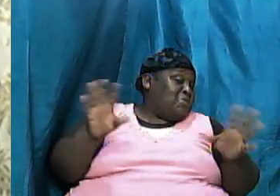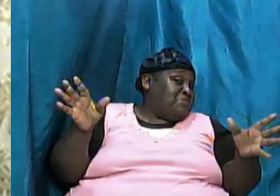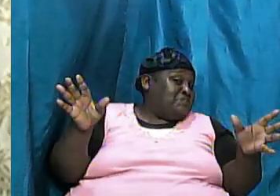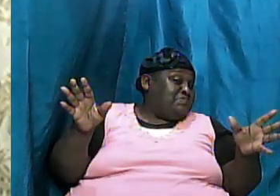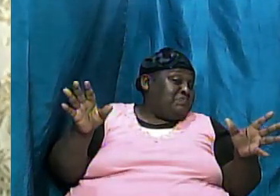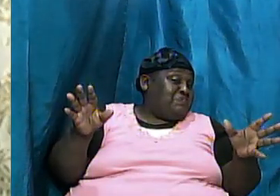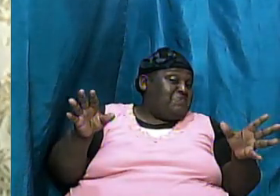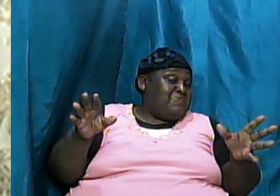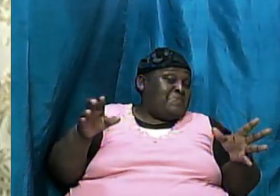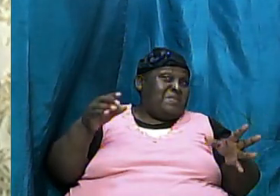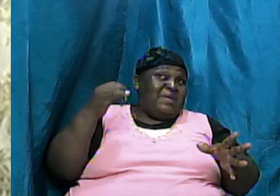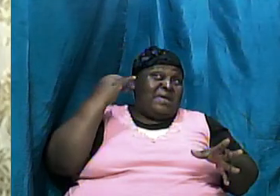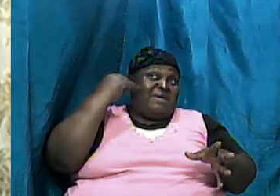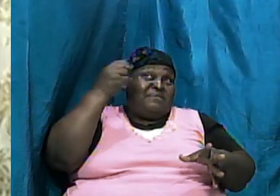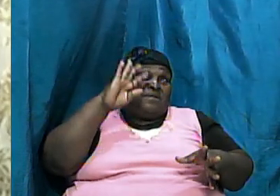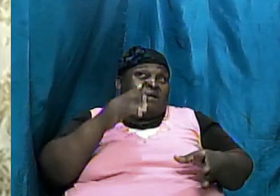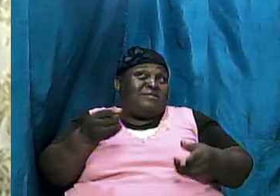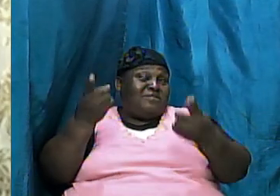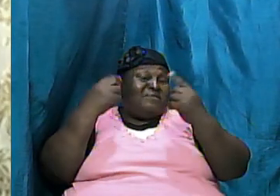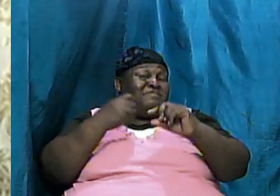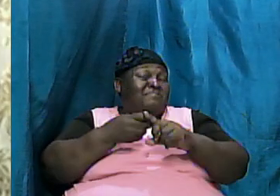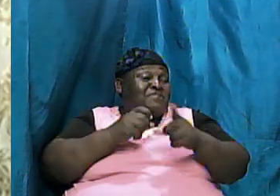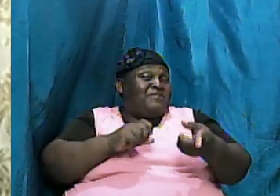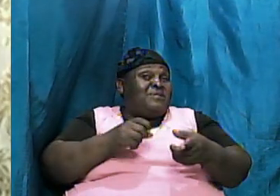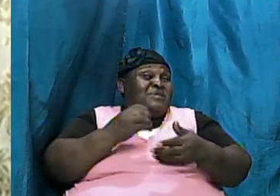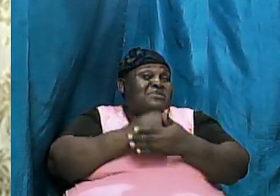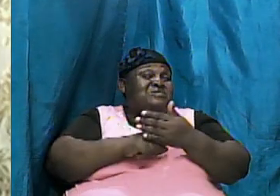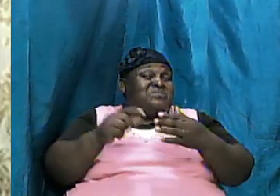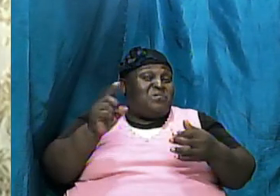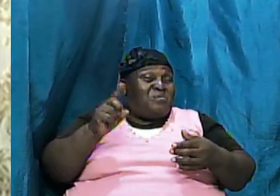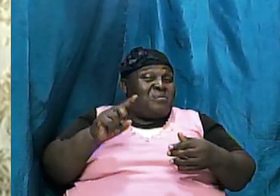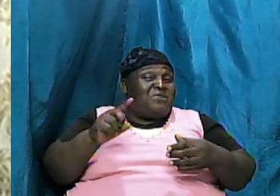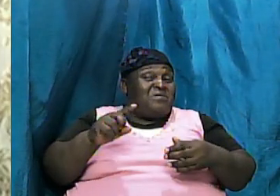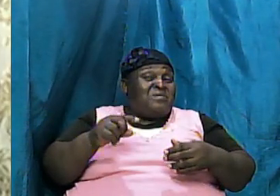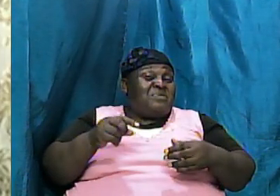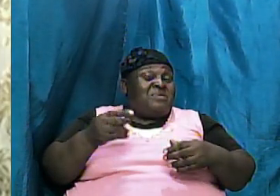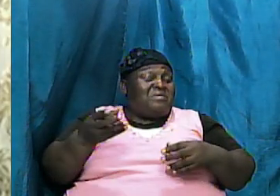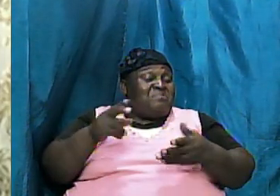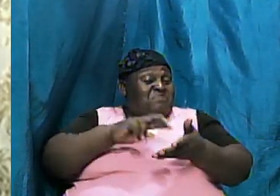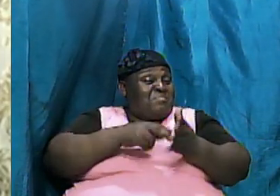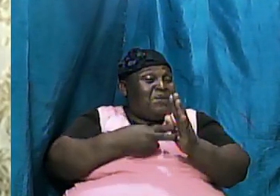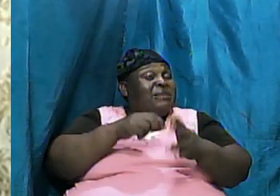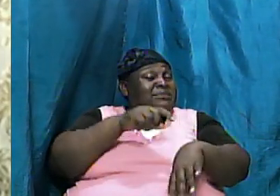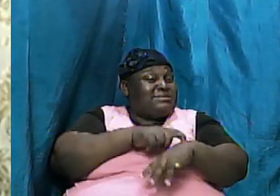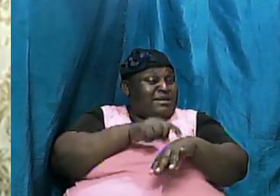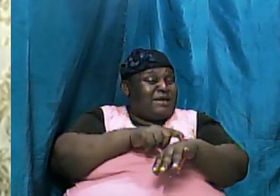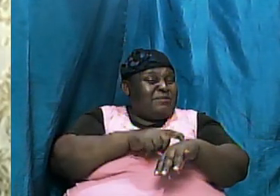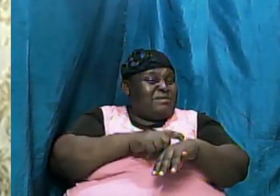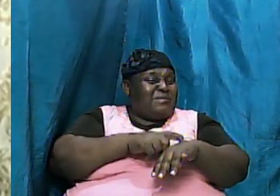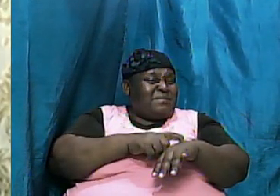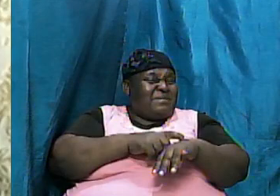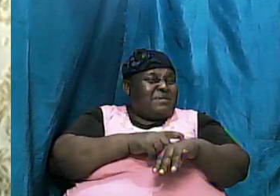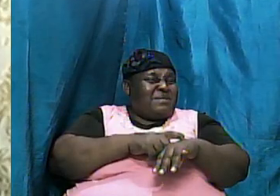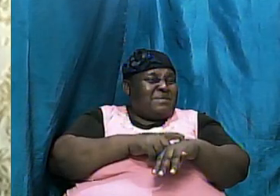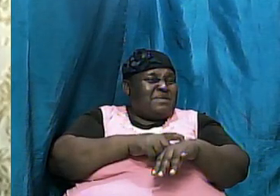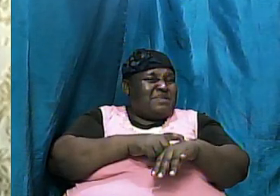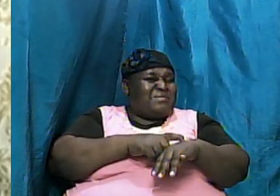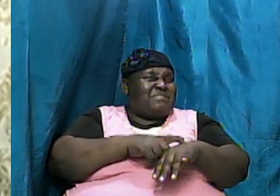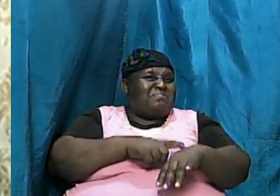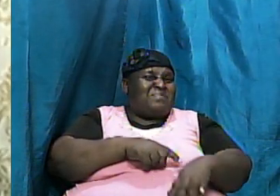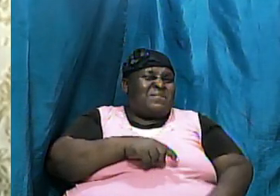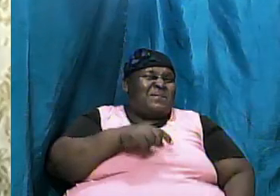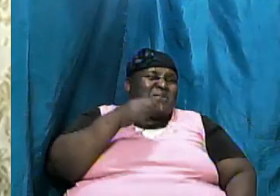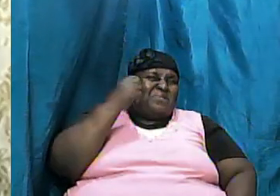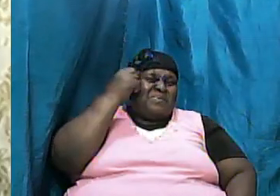he came from somewhere it means that there was a time based on our infinite or sorry our finite